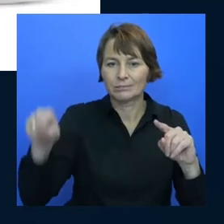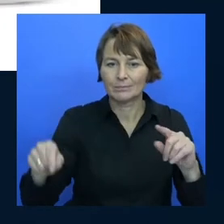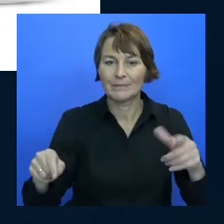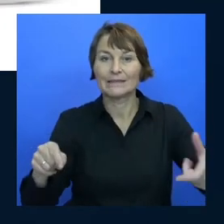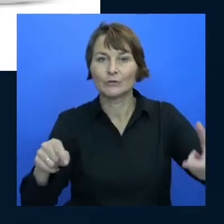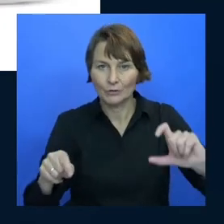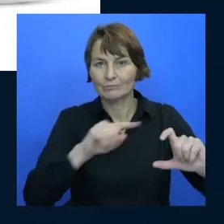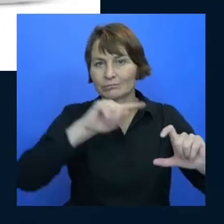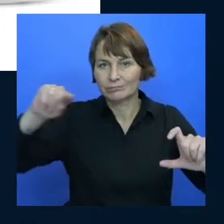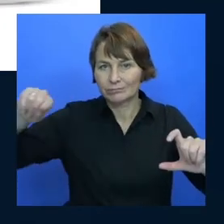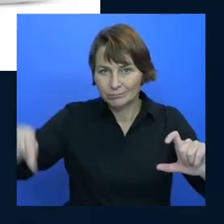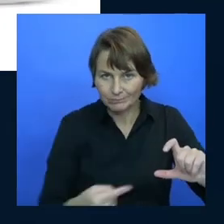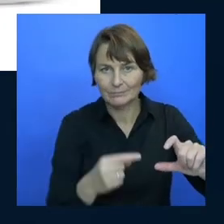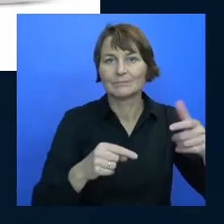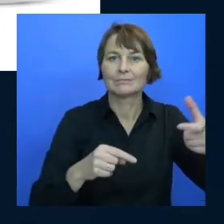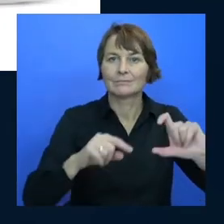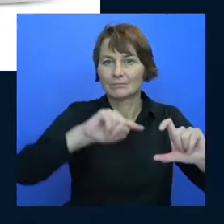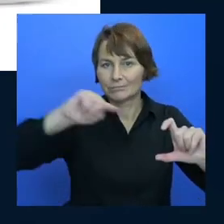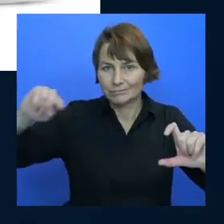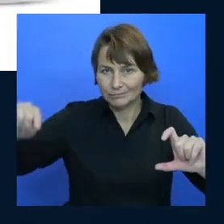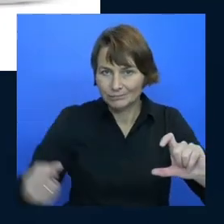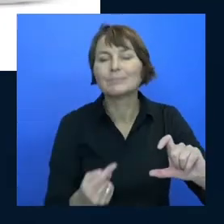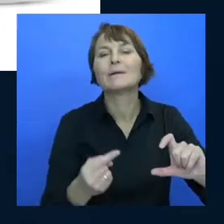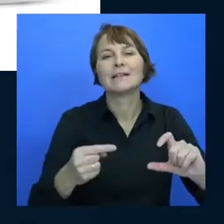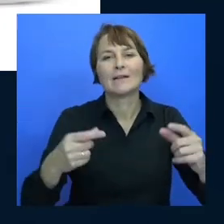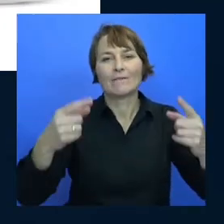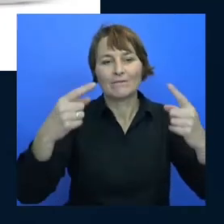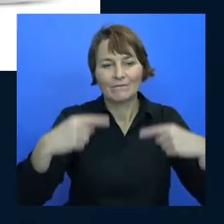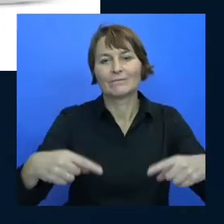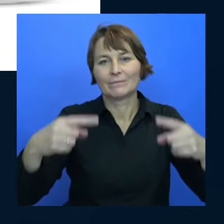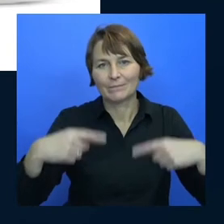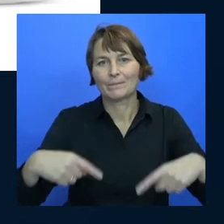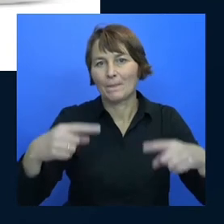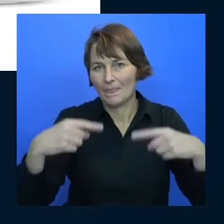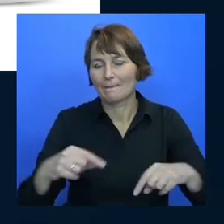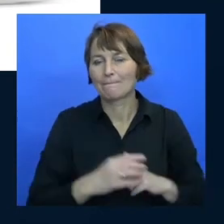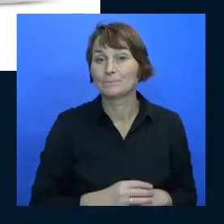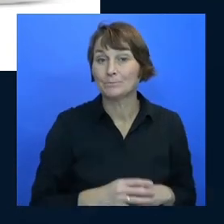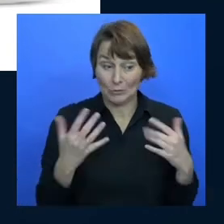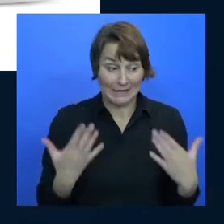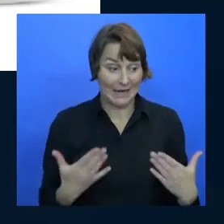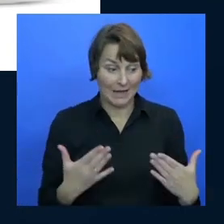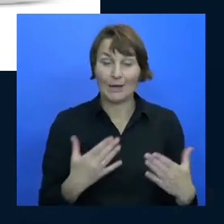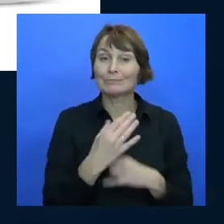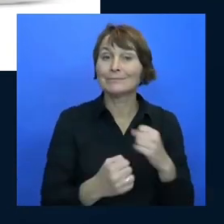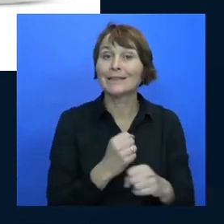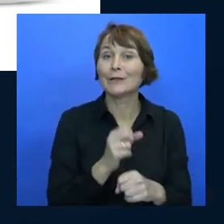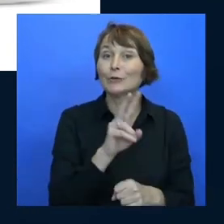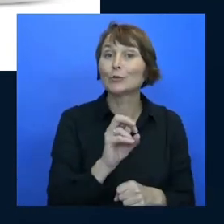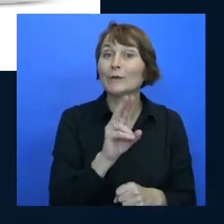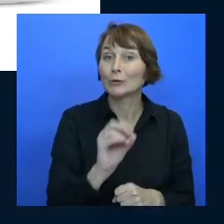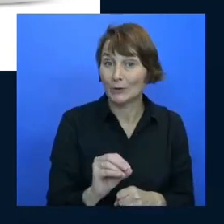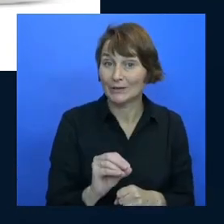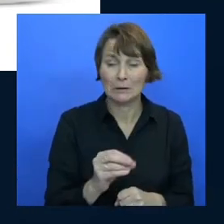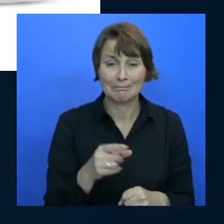so here we are in 2020 there are no typewriters like this there is no paper but we think about